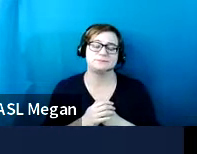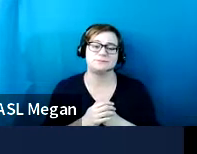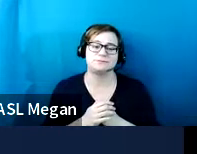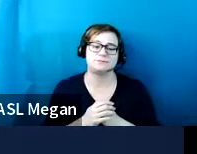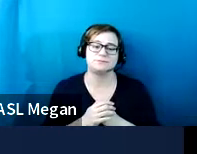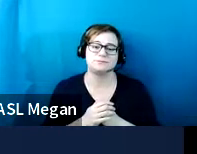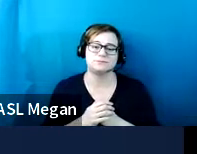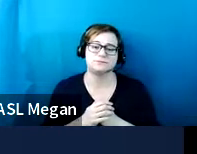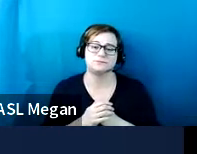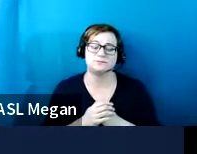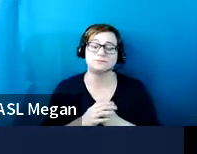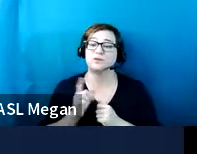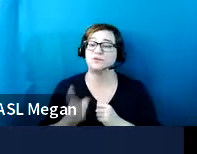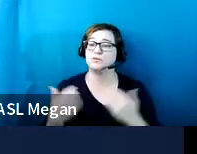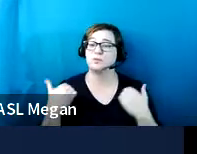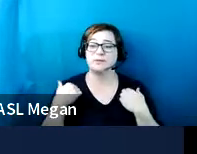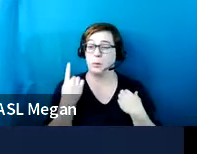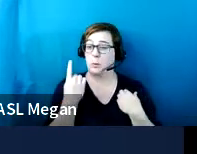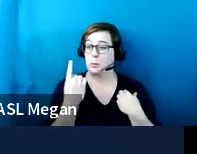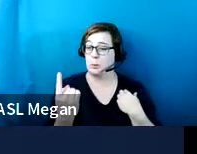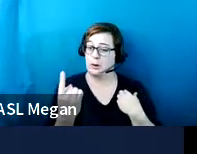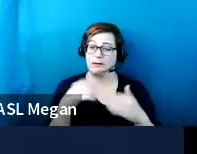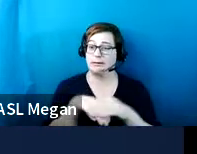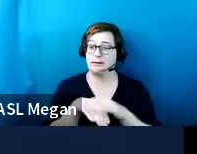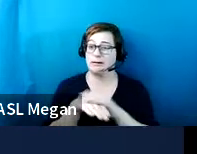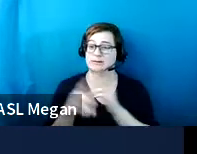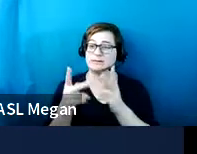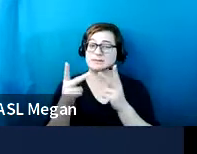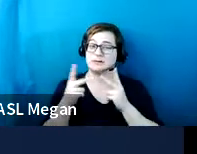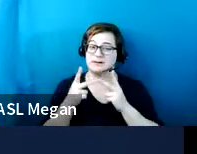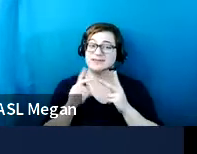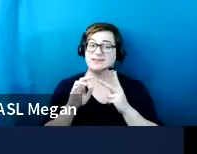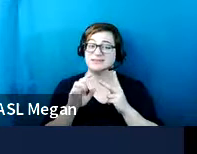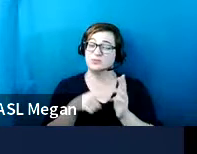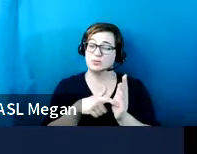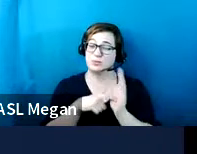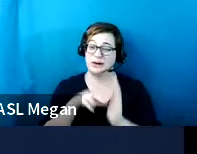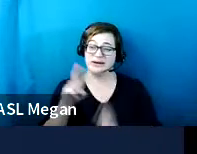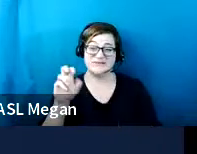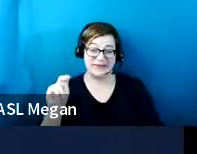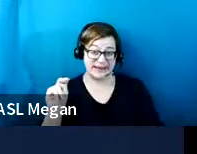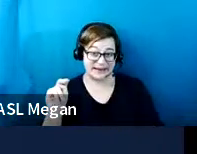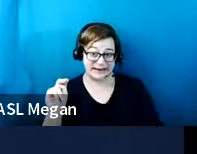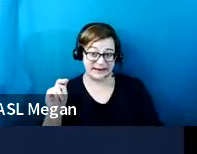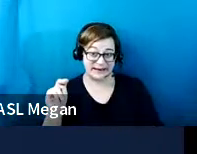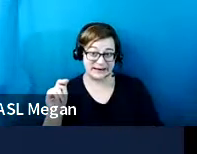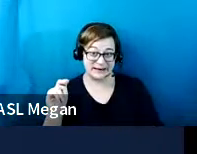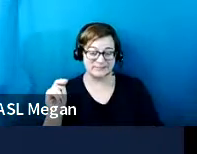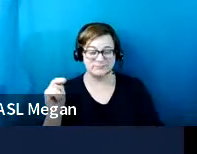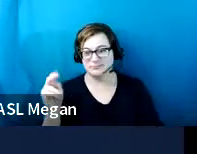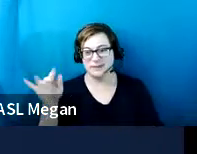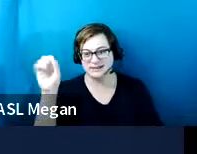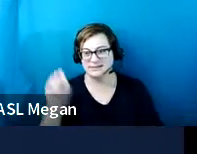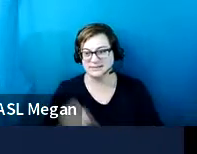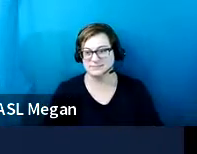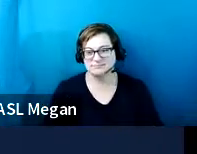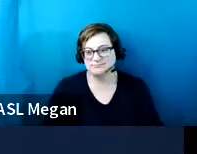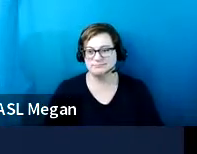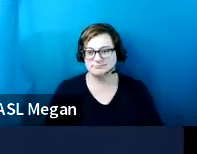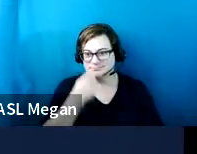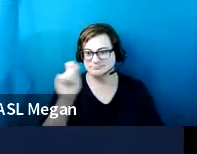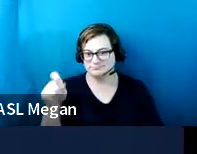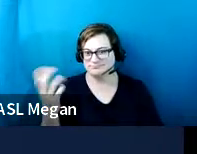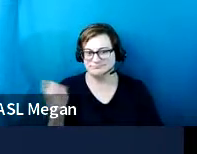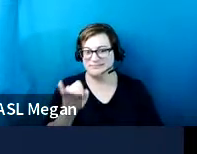only one accessible space, does it have to be a van accessible? And the short answer of course is yes. So if you only are